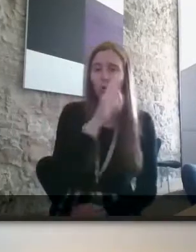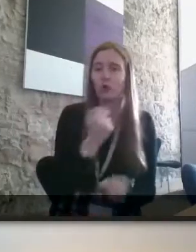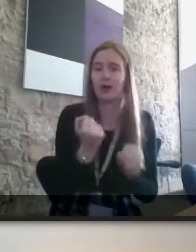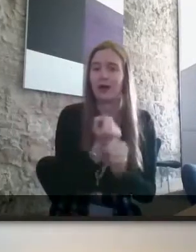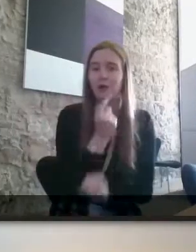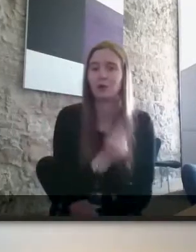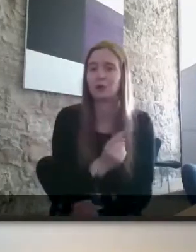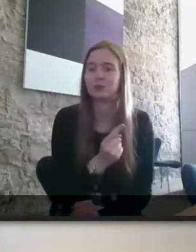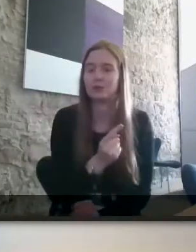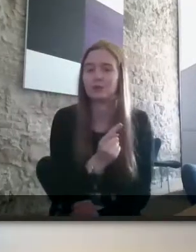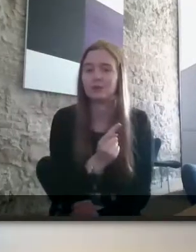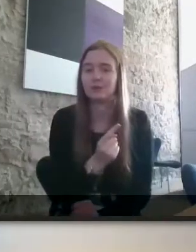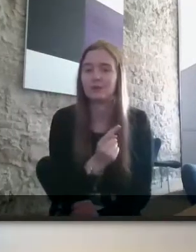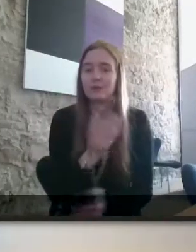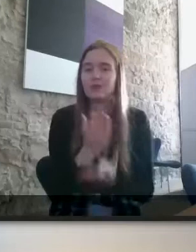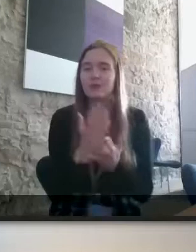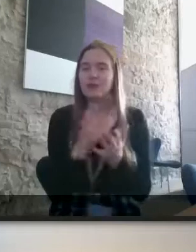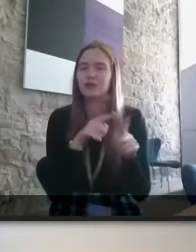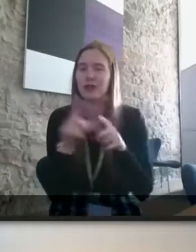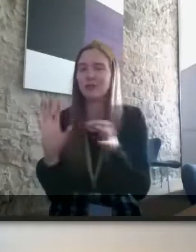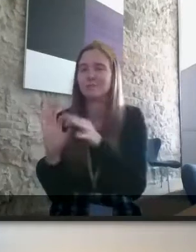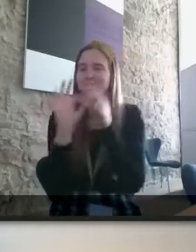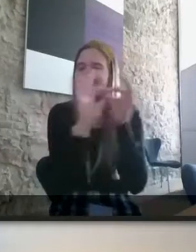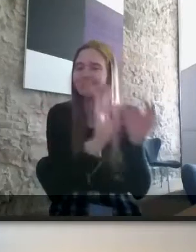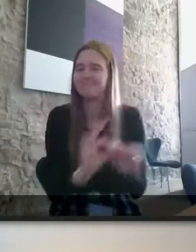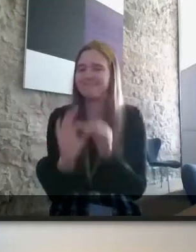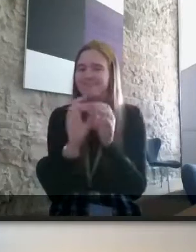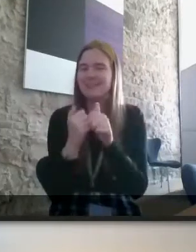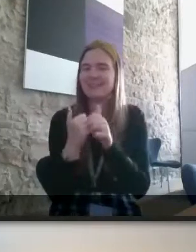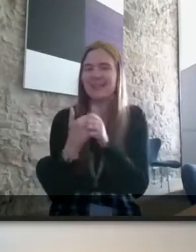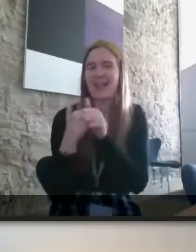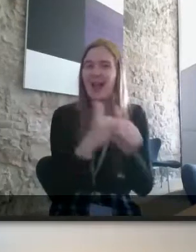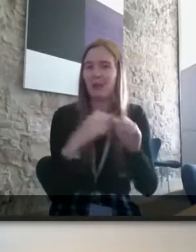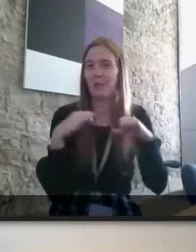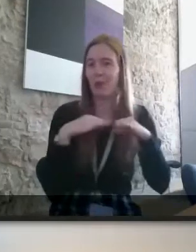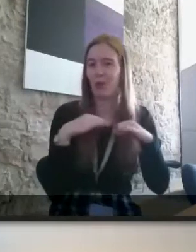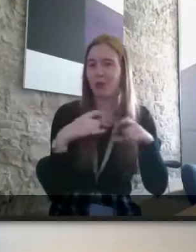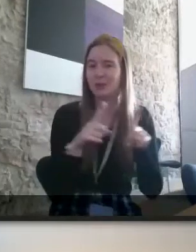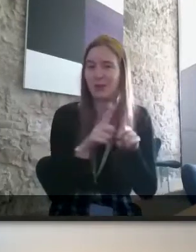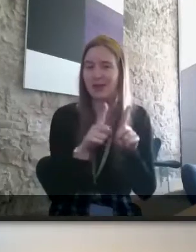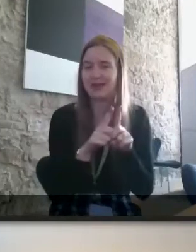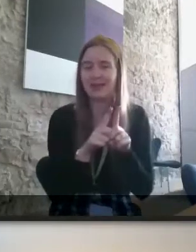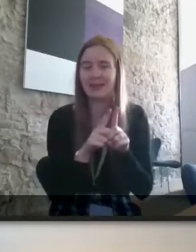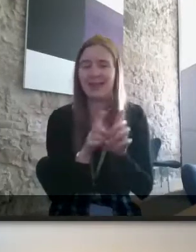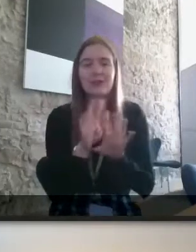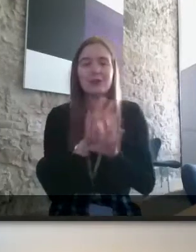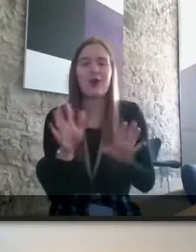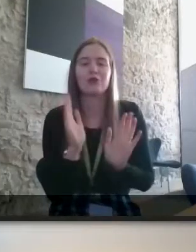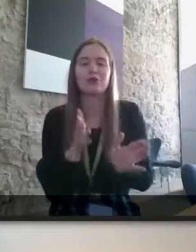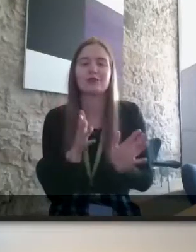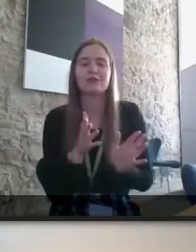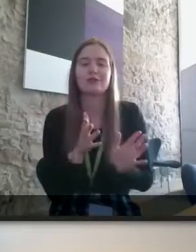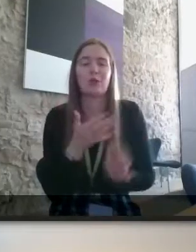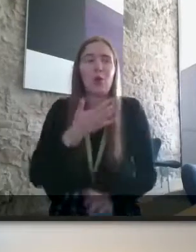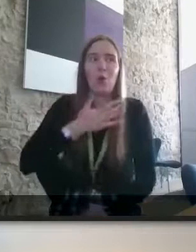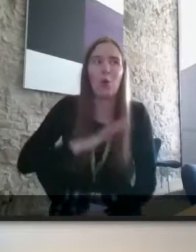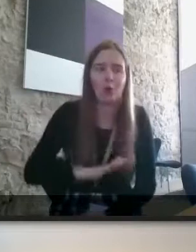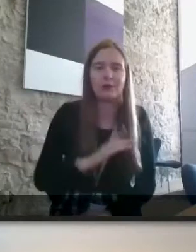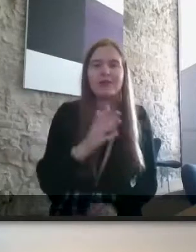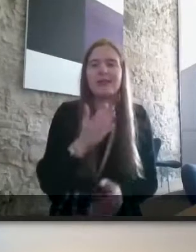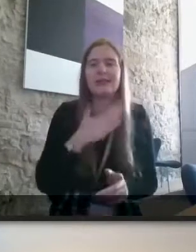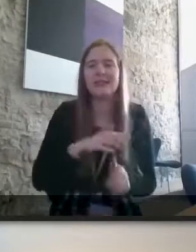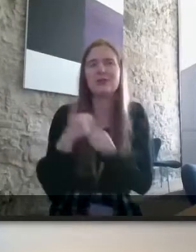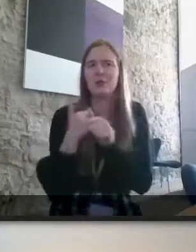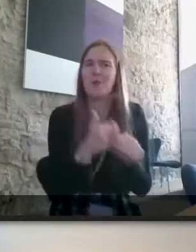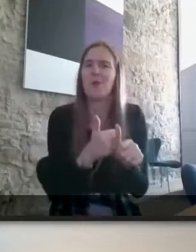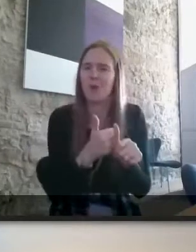so it's can we join up a bit and help employers out as well because it's not just sometimes that they don't want to do the right thing they need a bit of